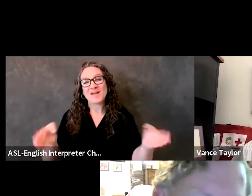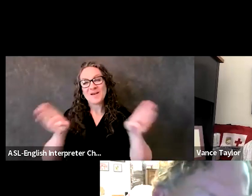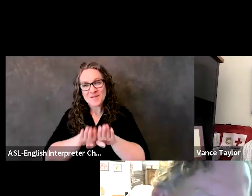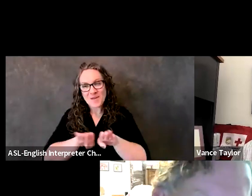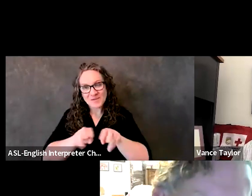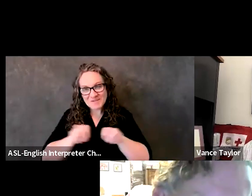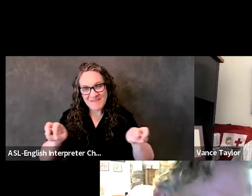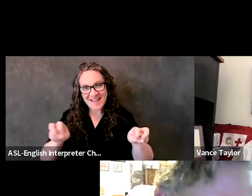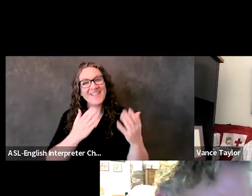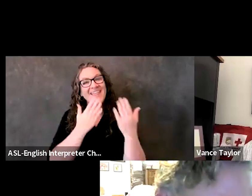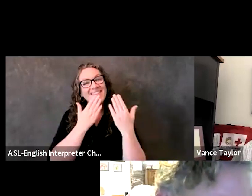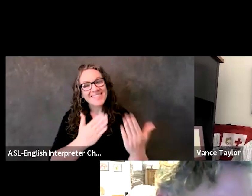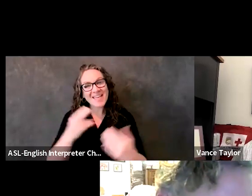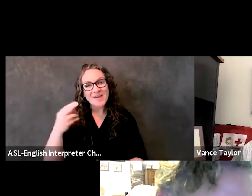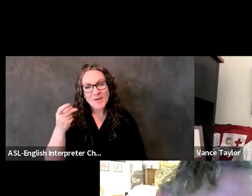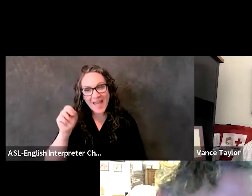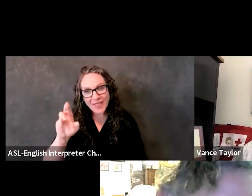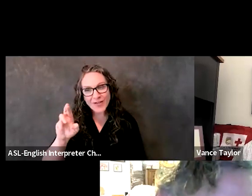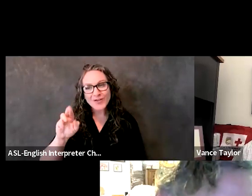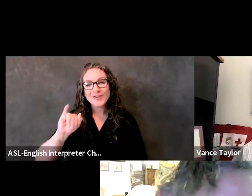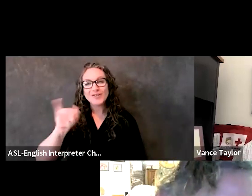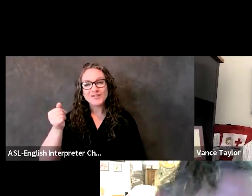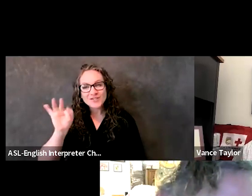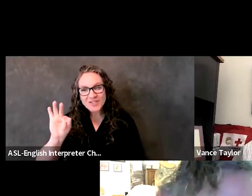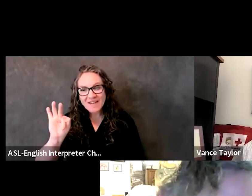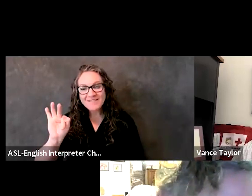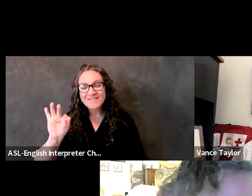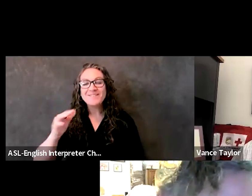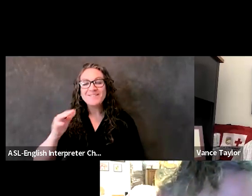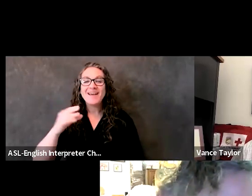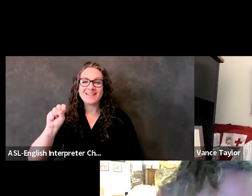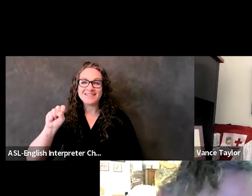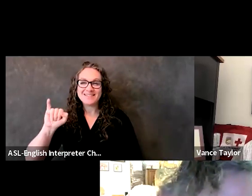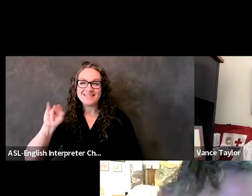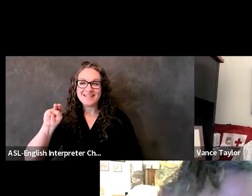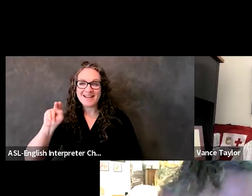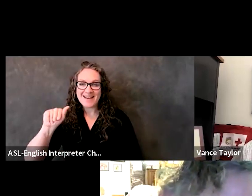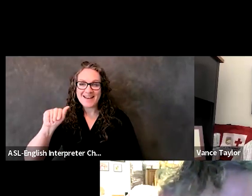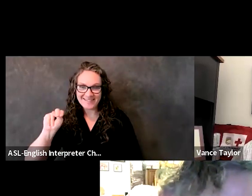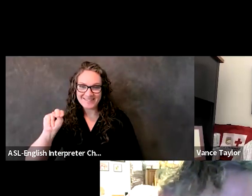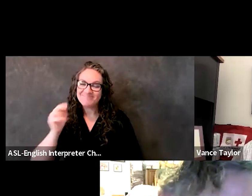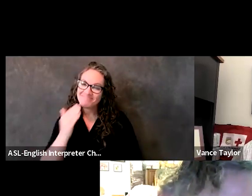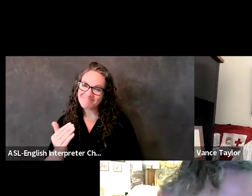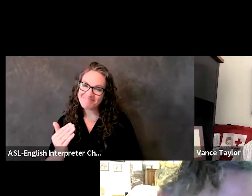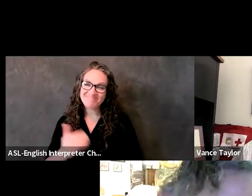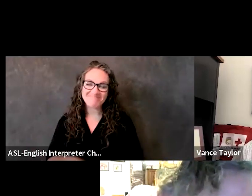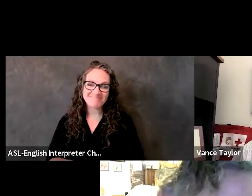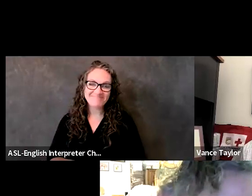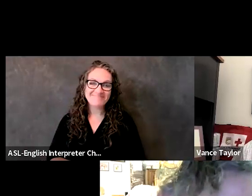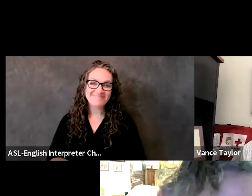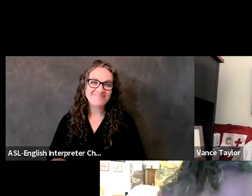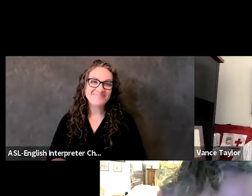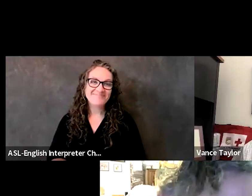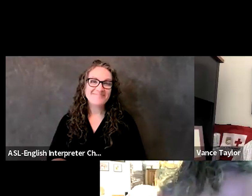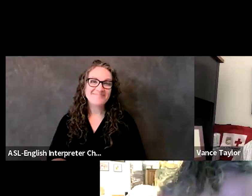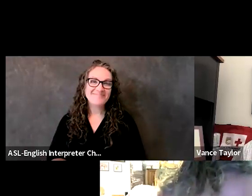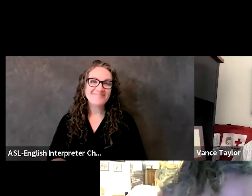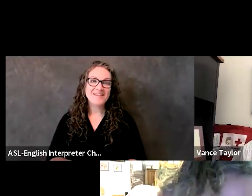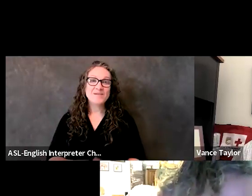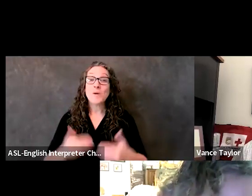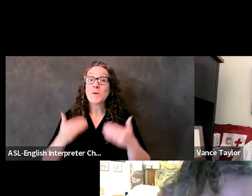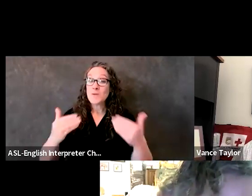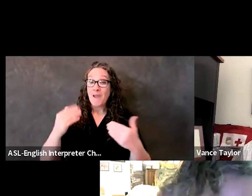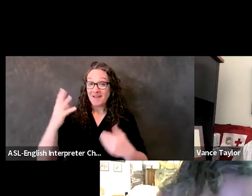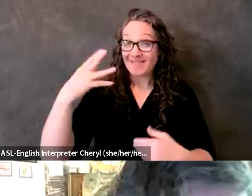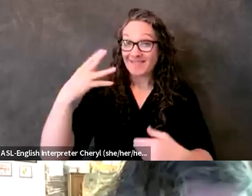Heather. Thank you, Jeff, and thank you, Sanan. Uh, then I invite you to go ahead and turn your